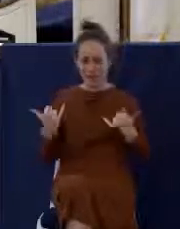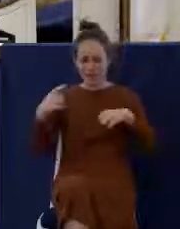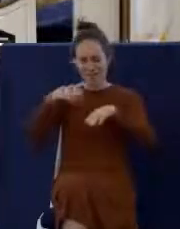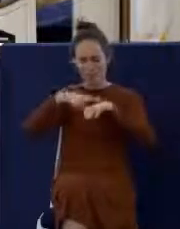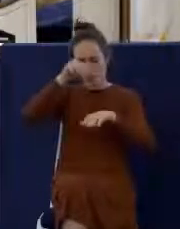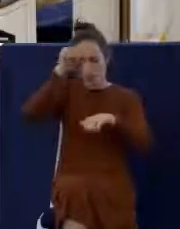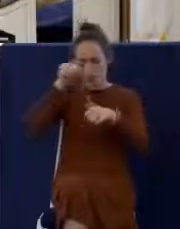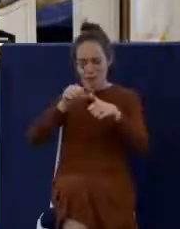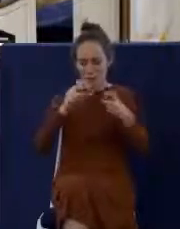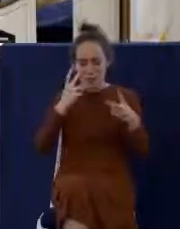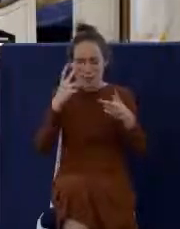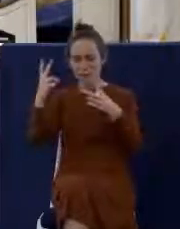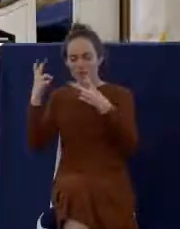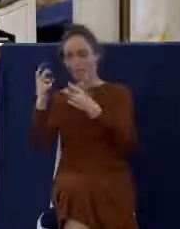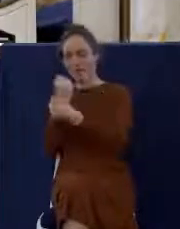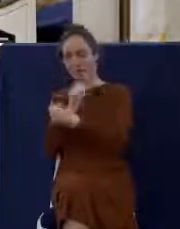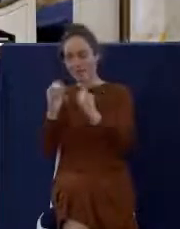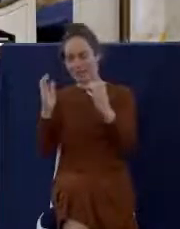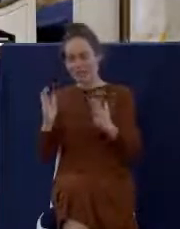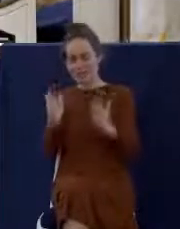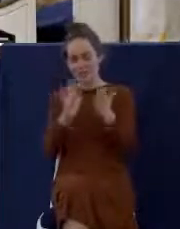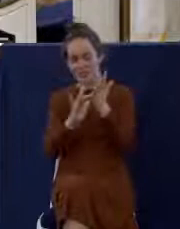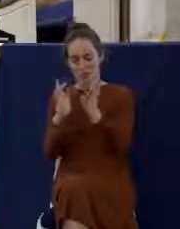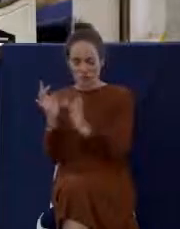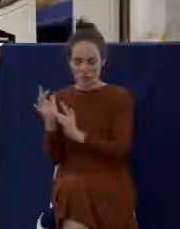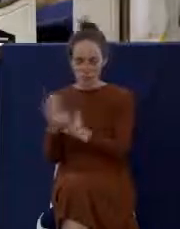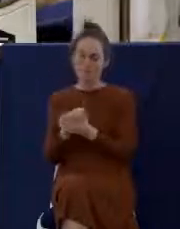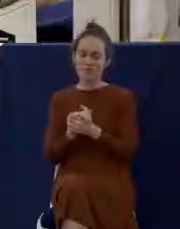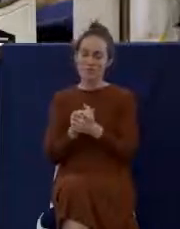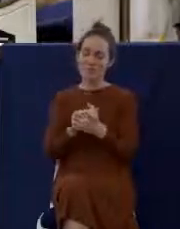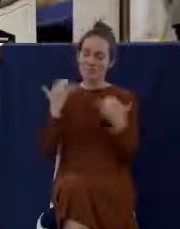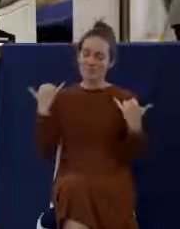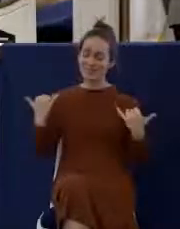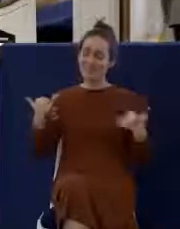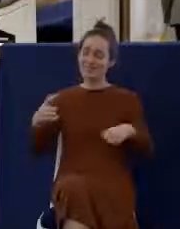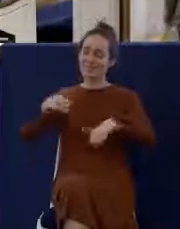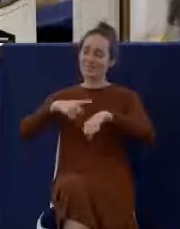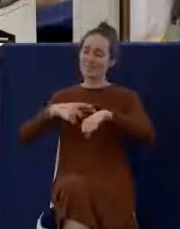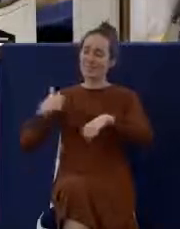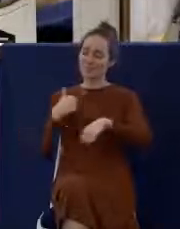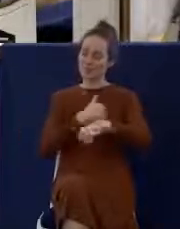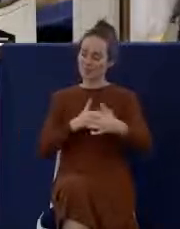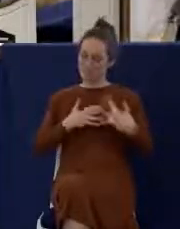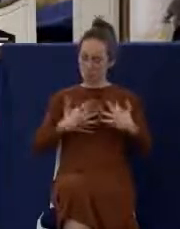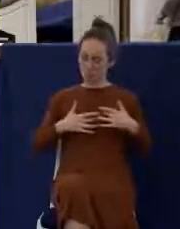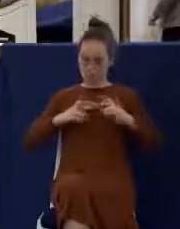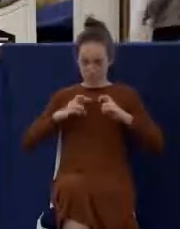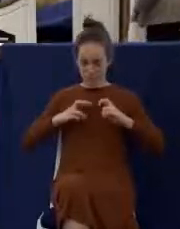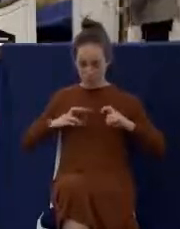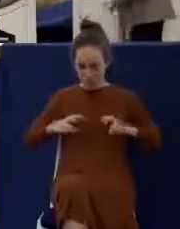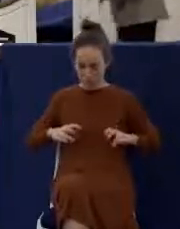a time when we examine our own heart,